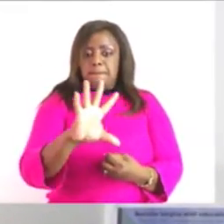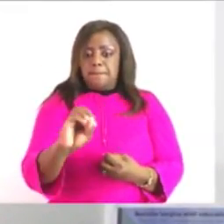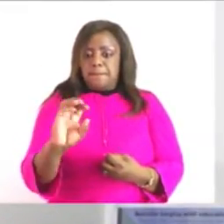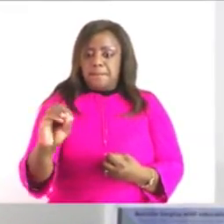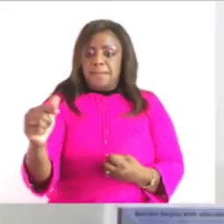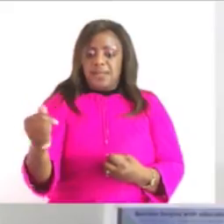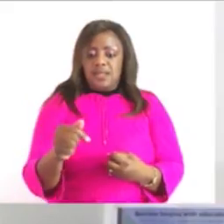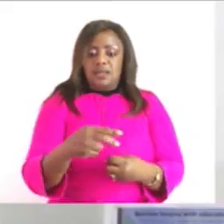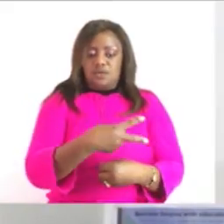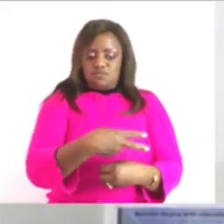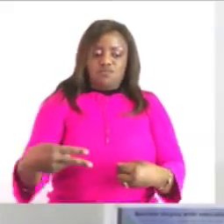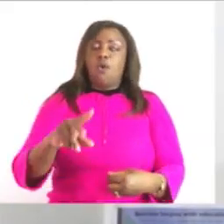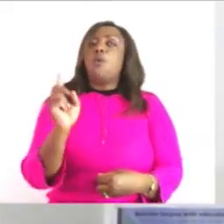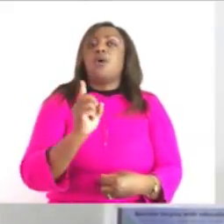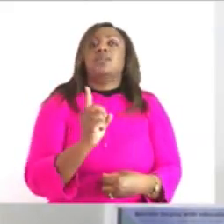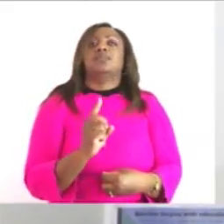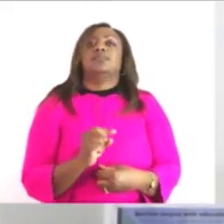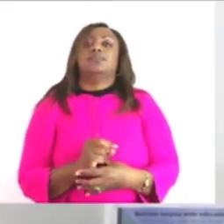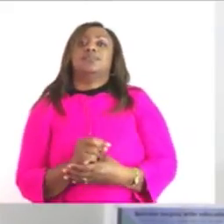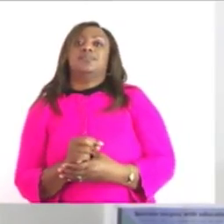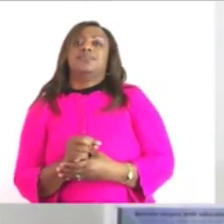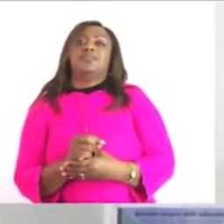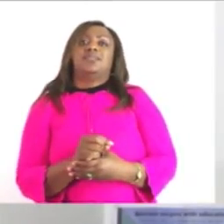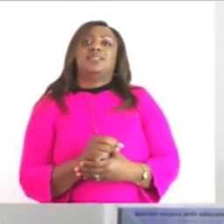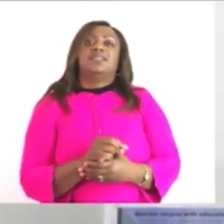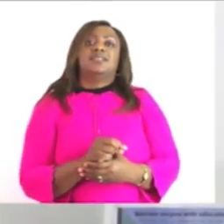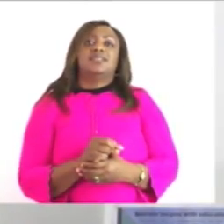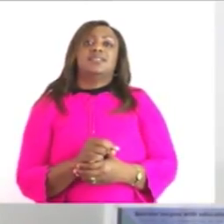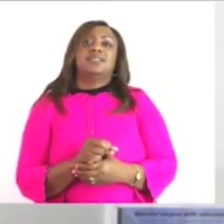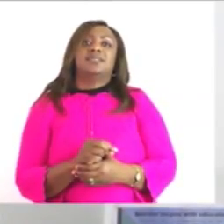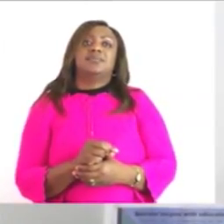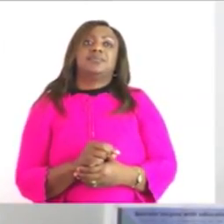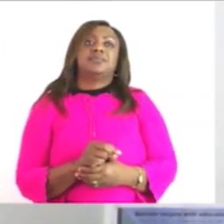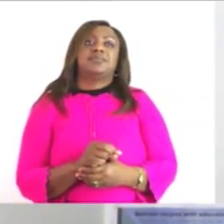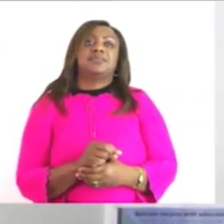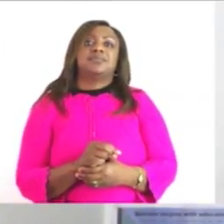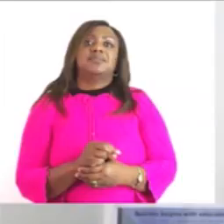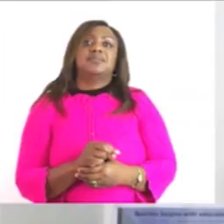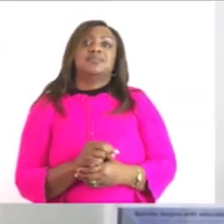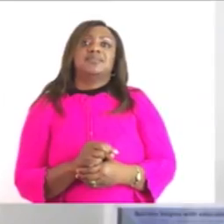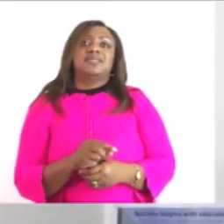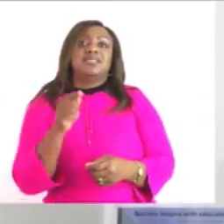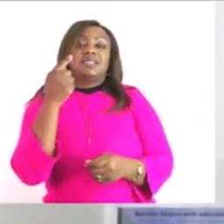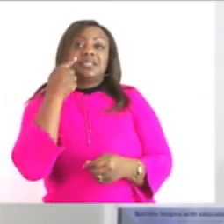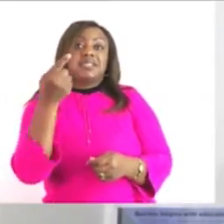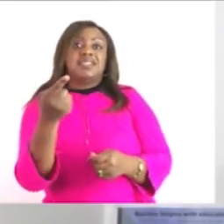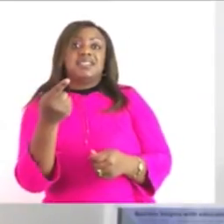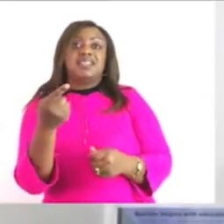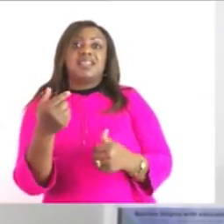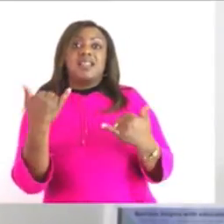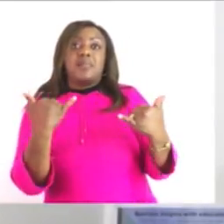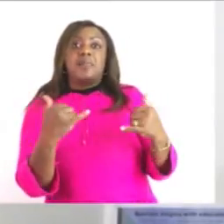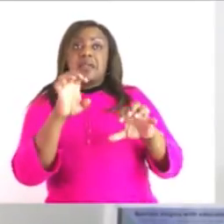the estimate i gave is 550 grams and the measurement is 500 grams we